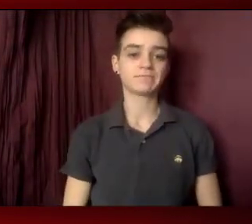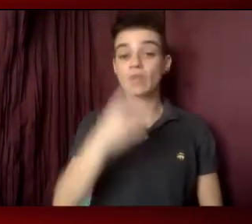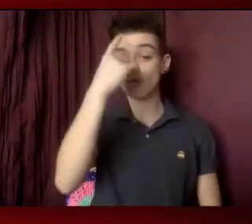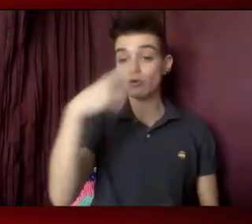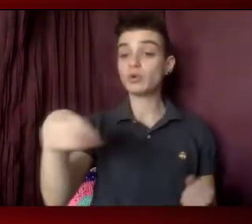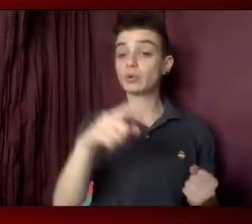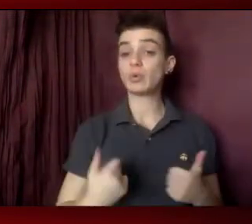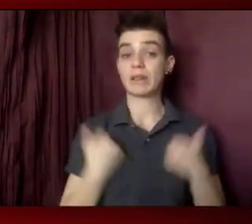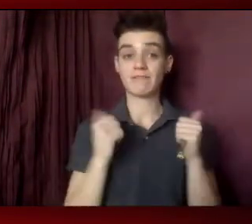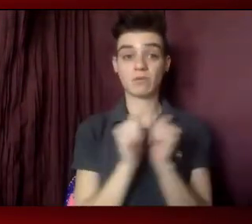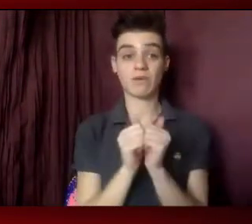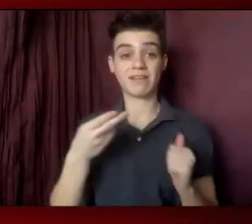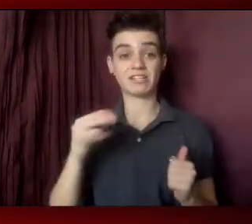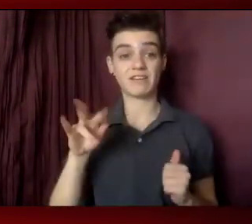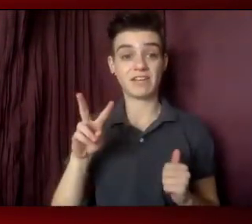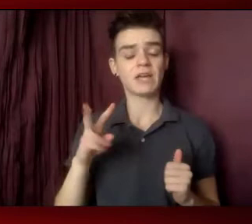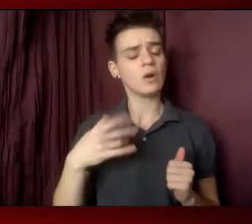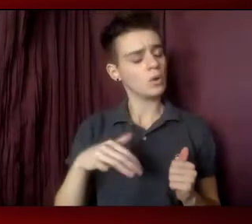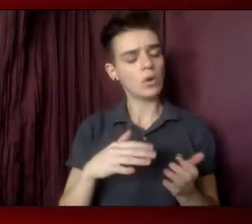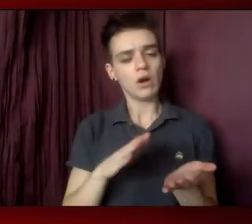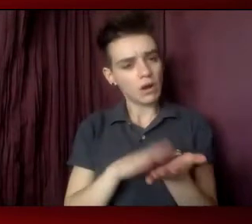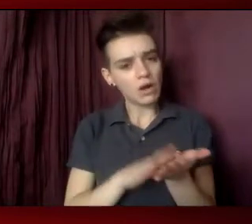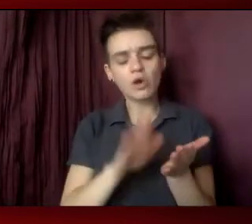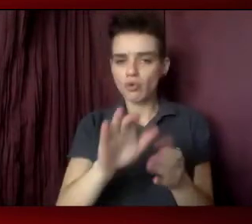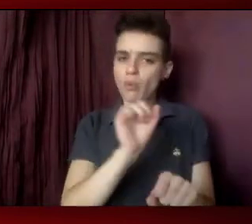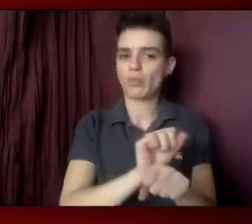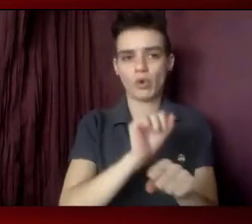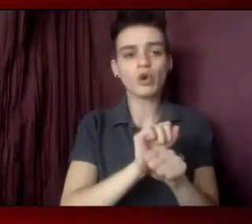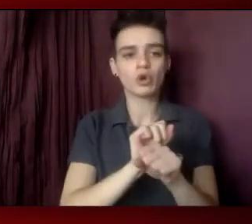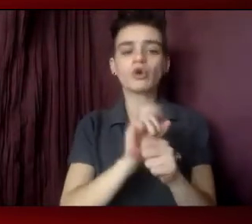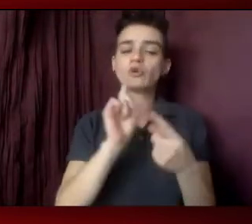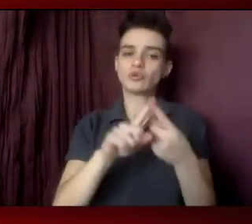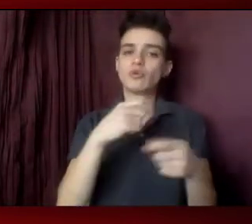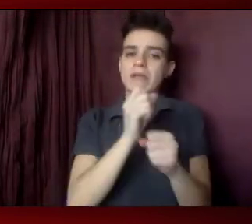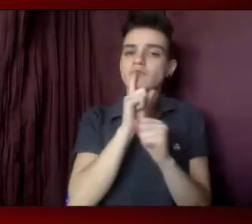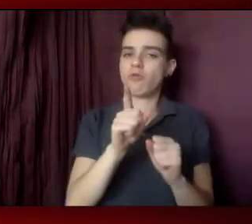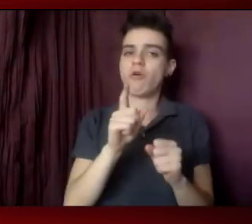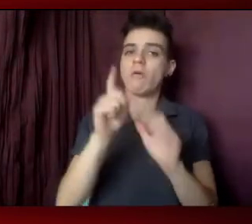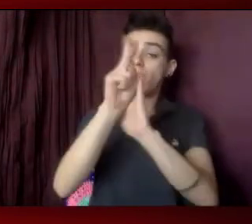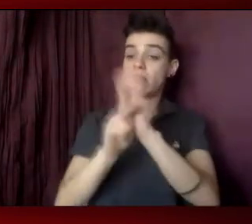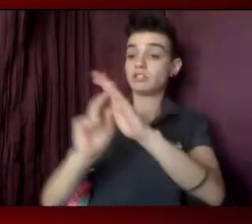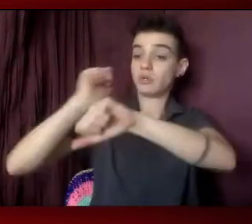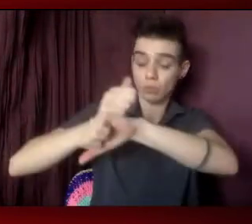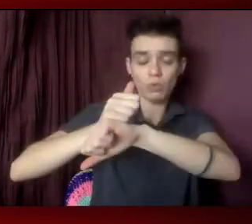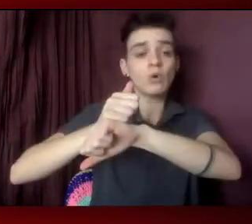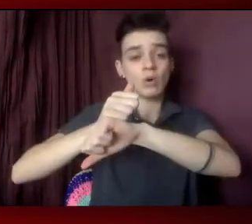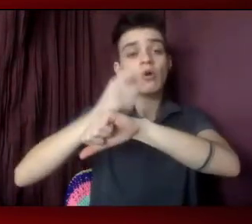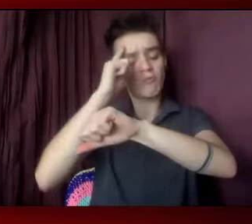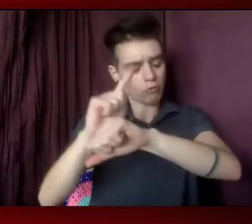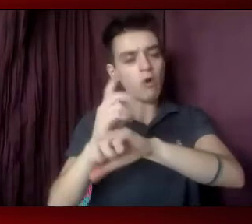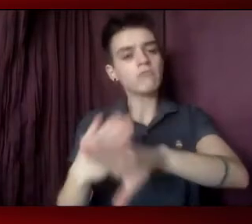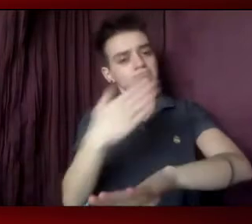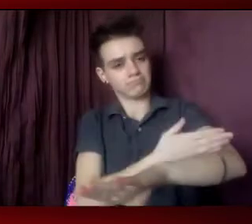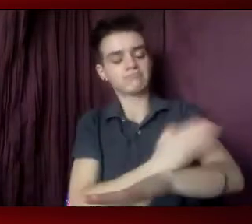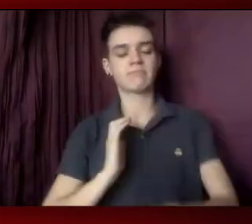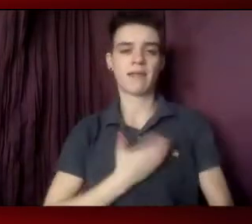with HIV, we commend you for the work you do to ensure policies are put in place to enhance our